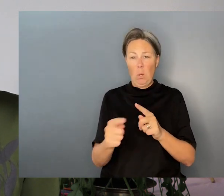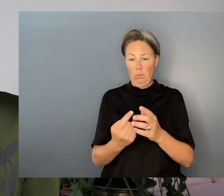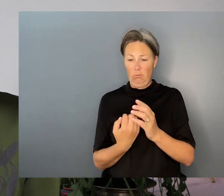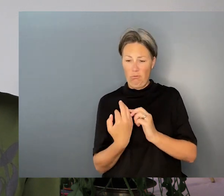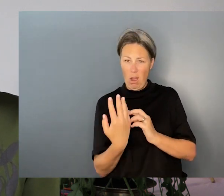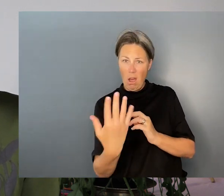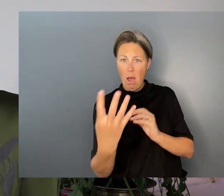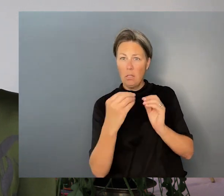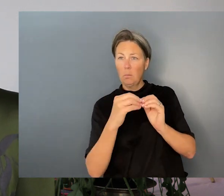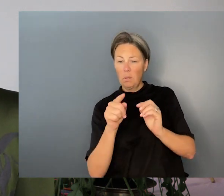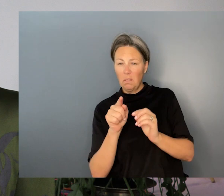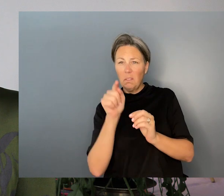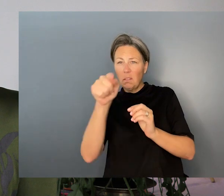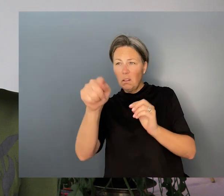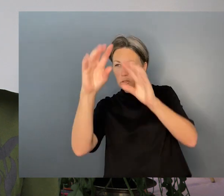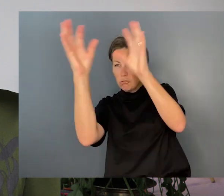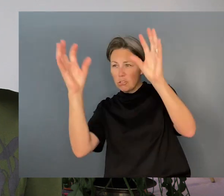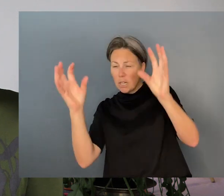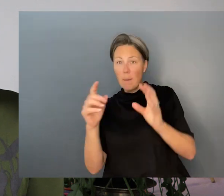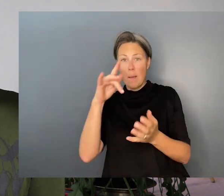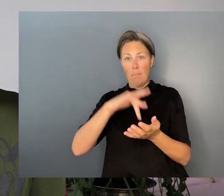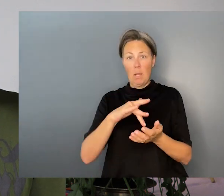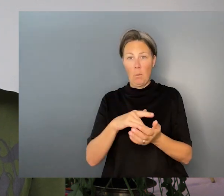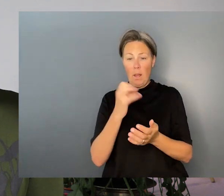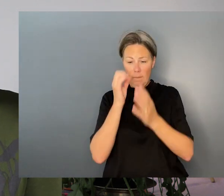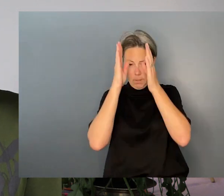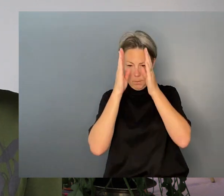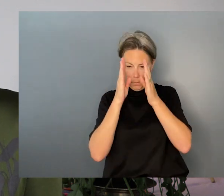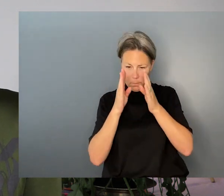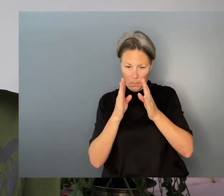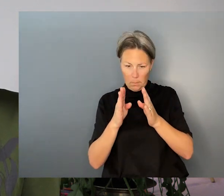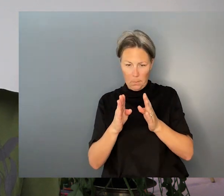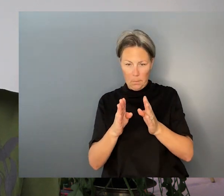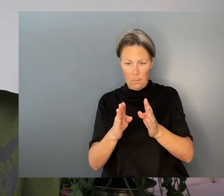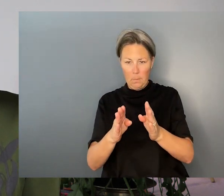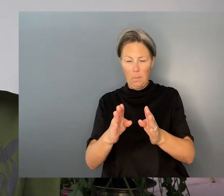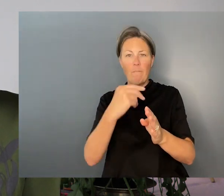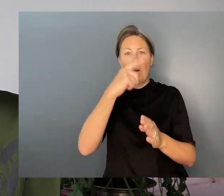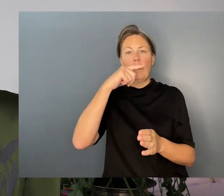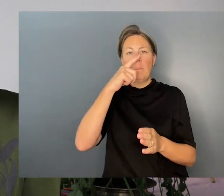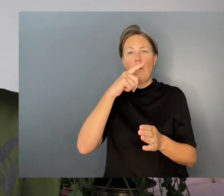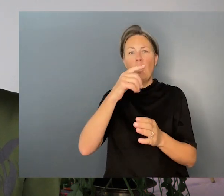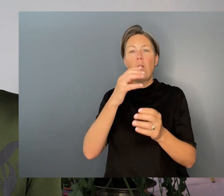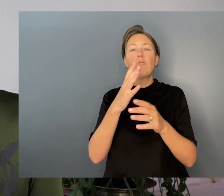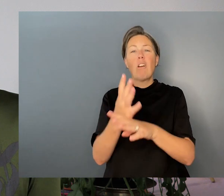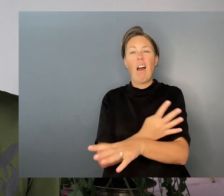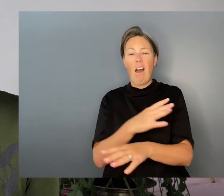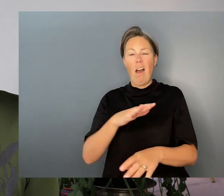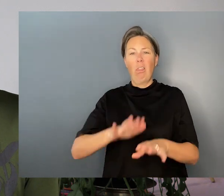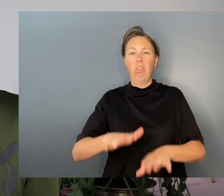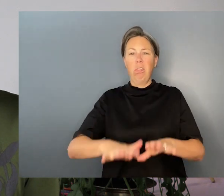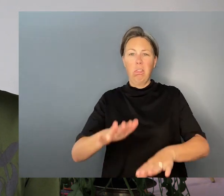for a patch of trees at the very back. Straight down the middle there is a line of grass, trampled and made white because of the light.